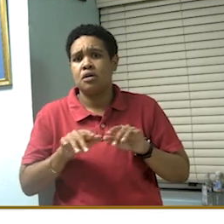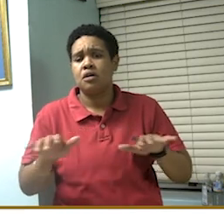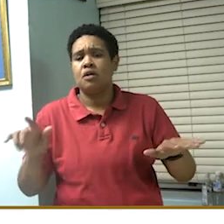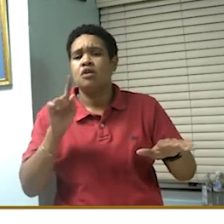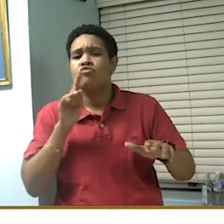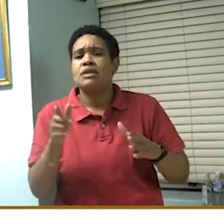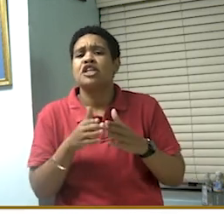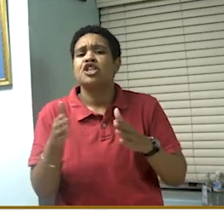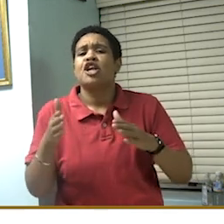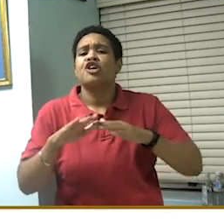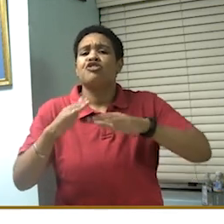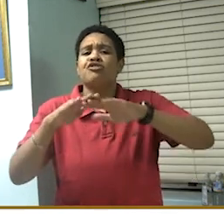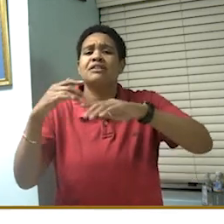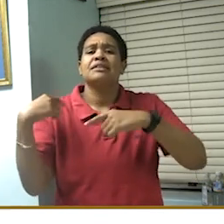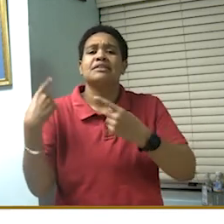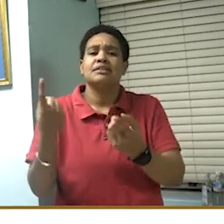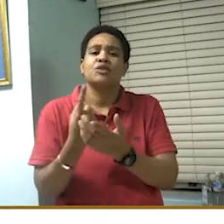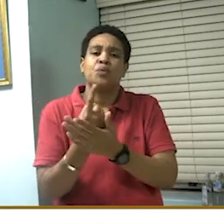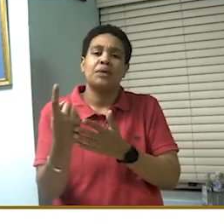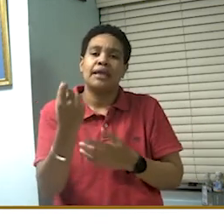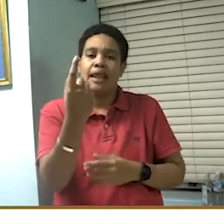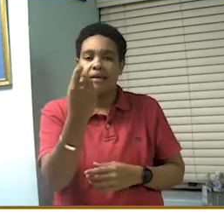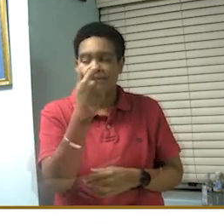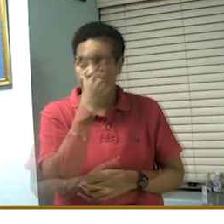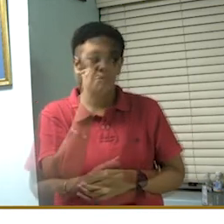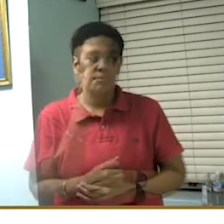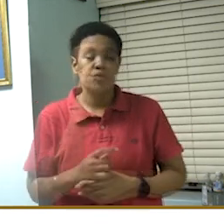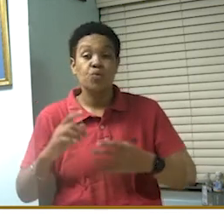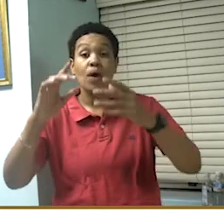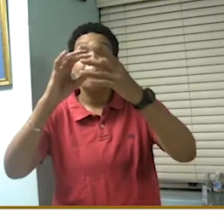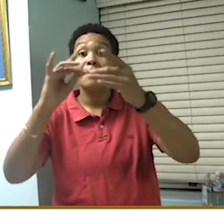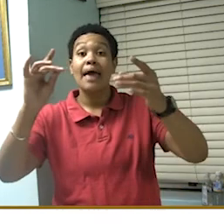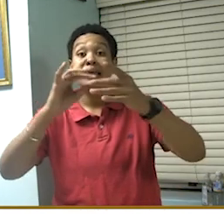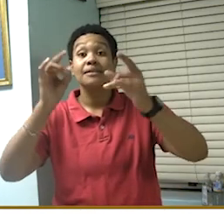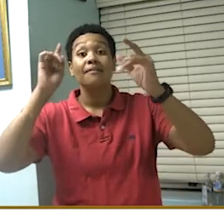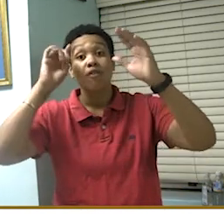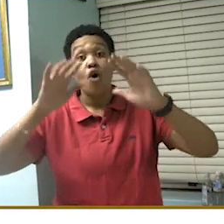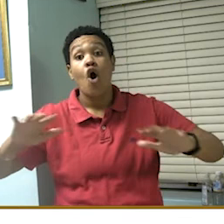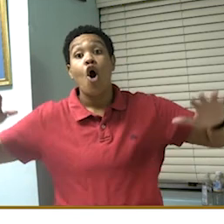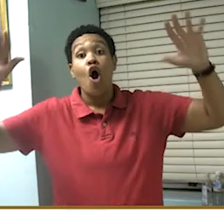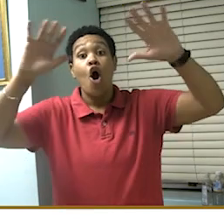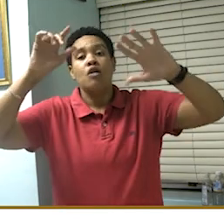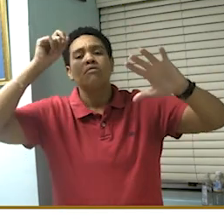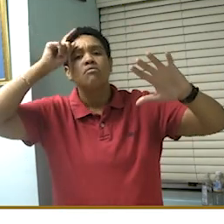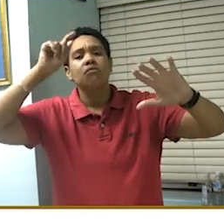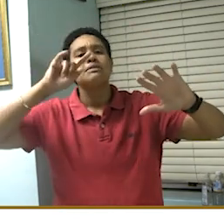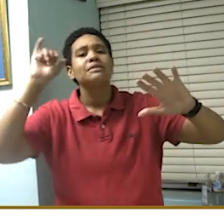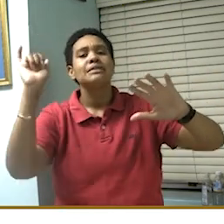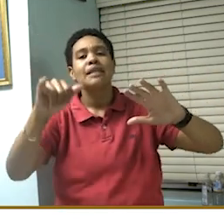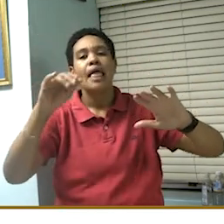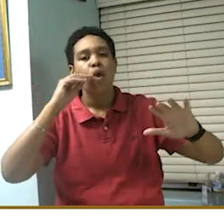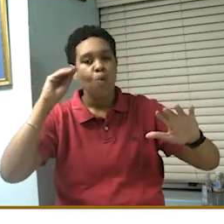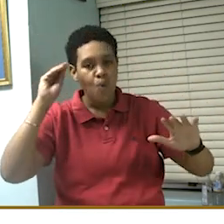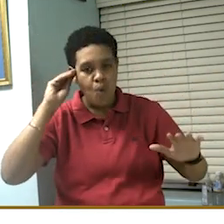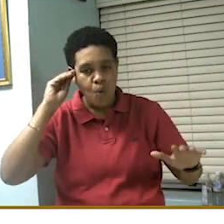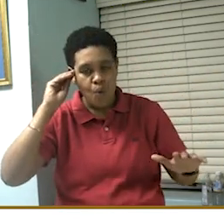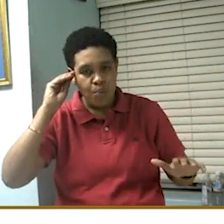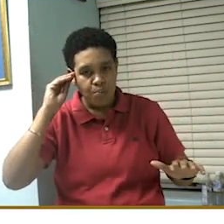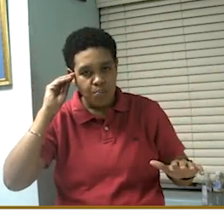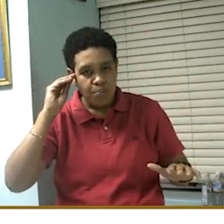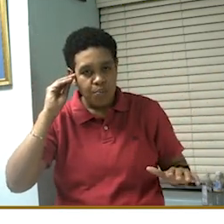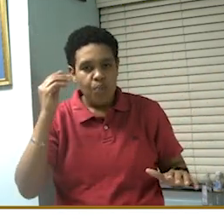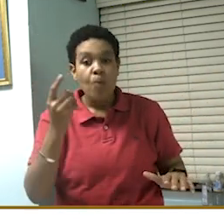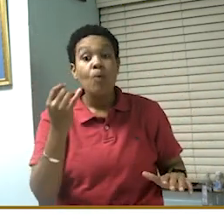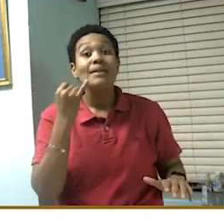increasing since week 11. So, the message to everybody, stay